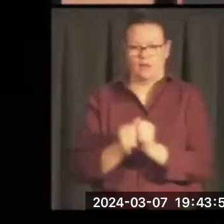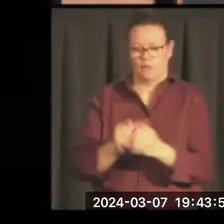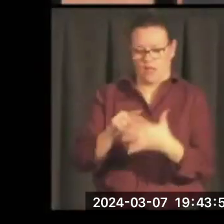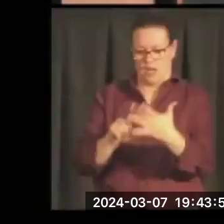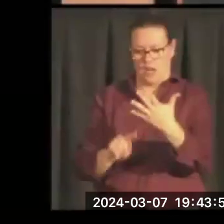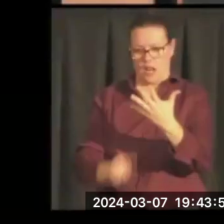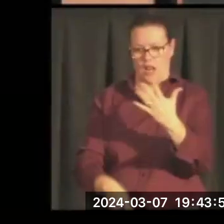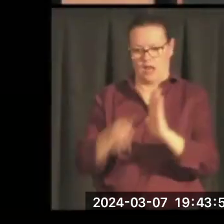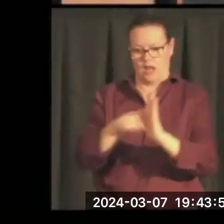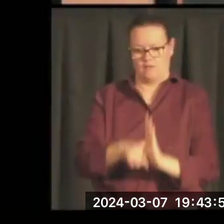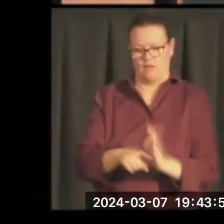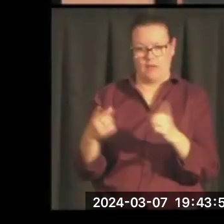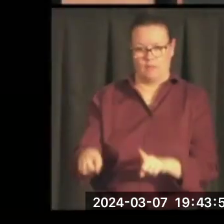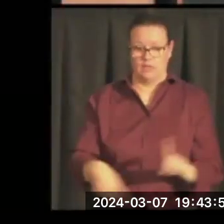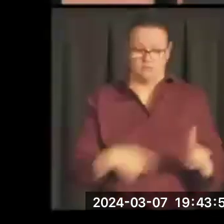So what did he do?